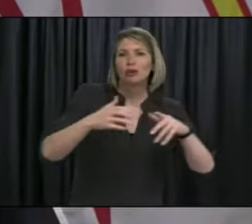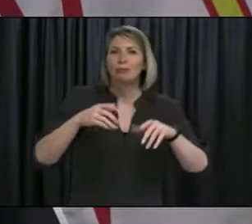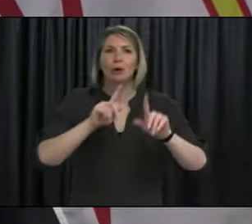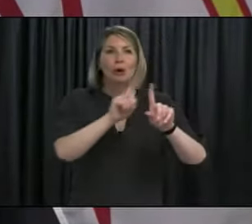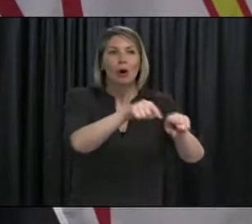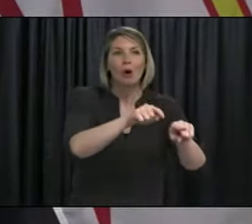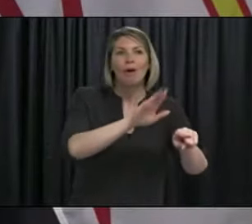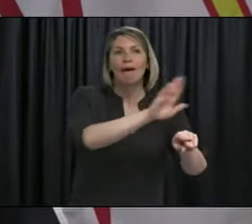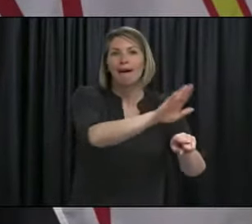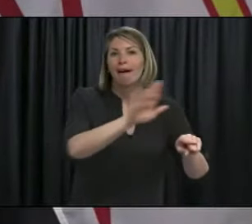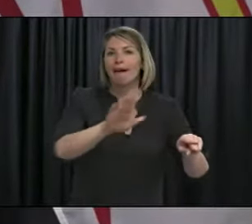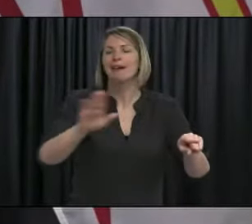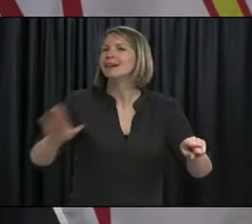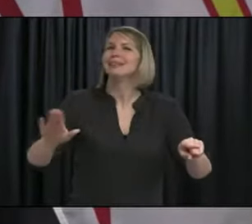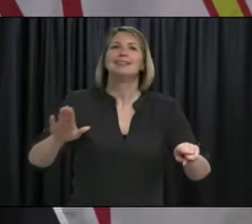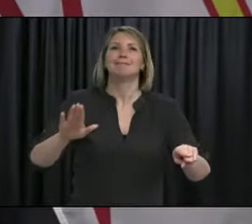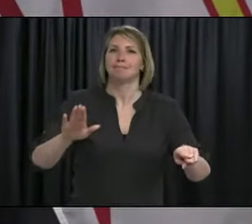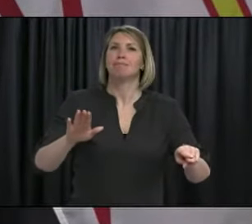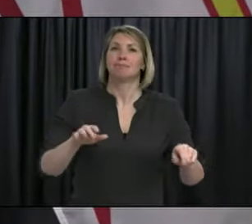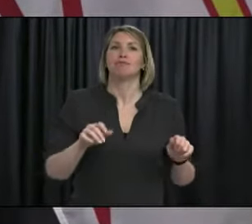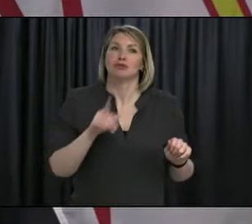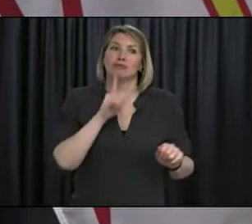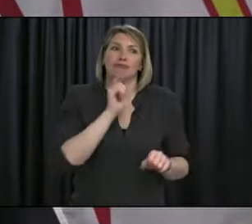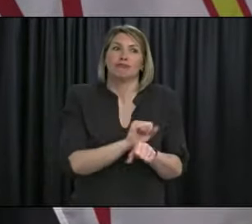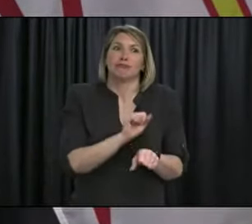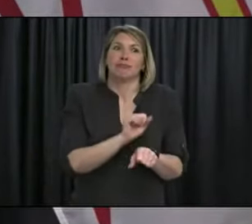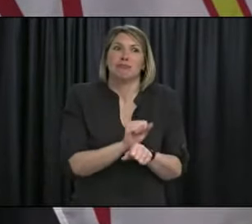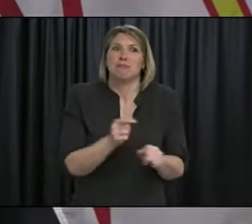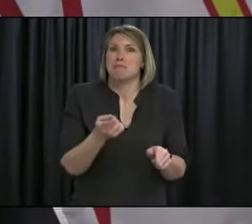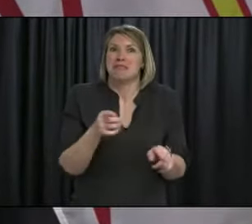using them. There may very well be parallel streams.